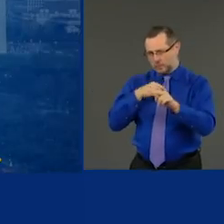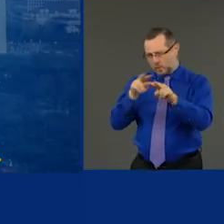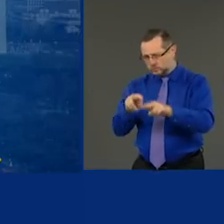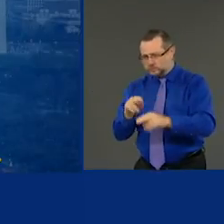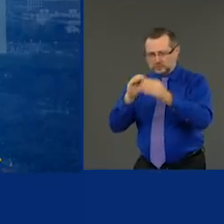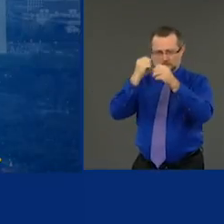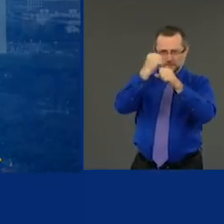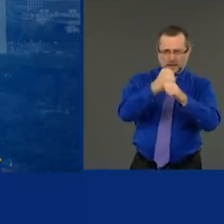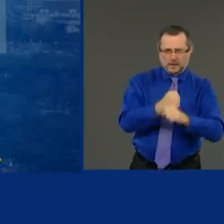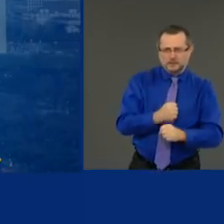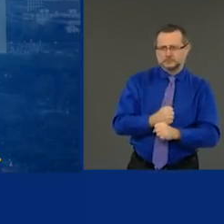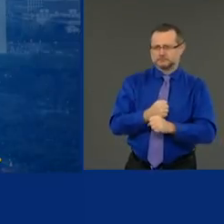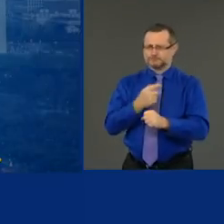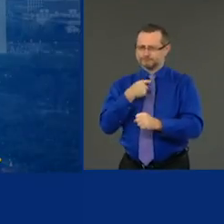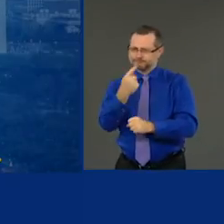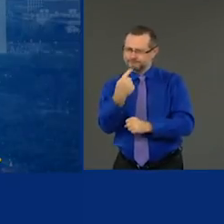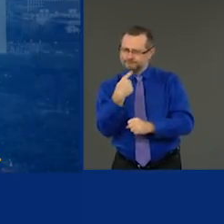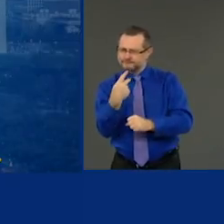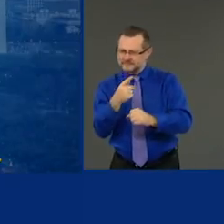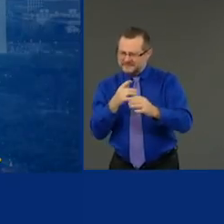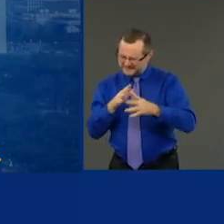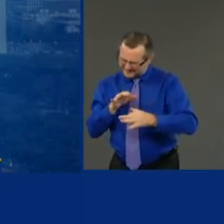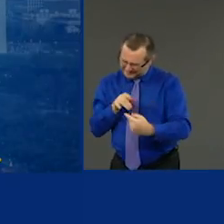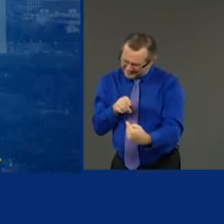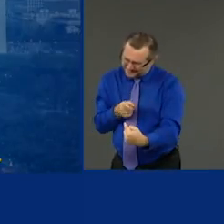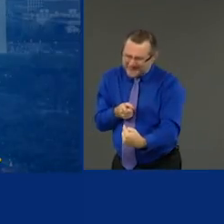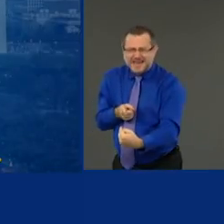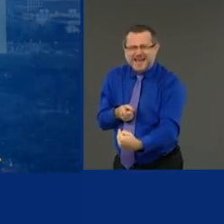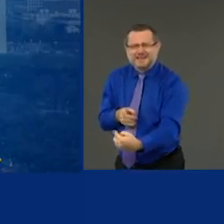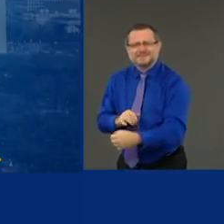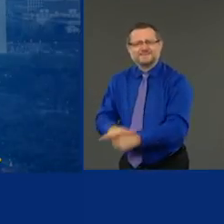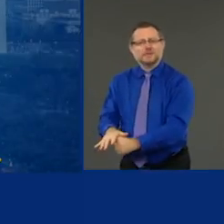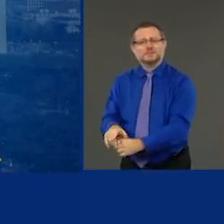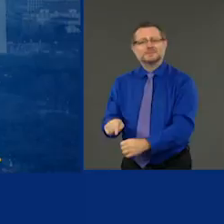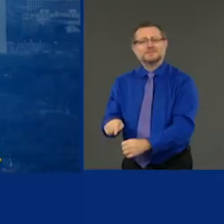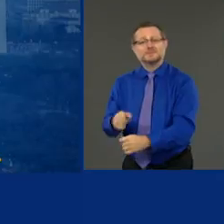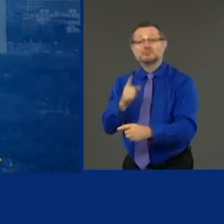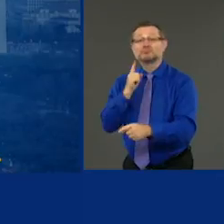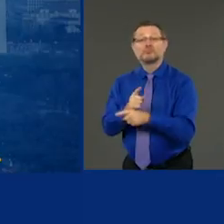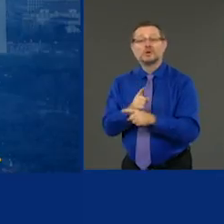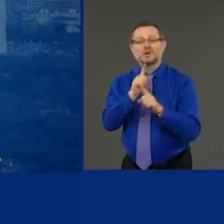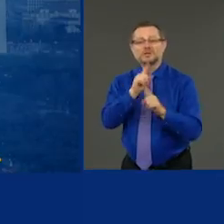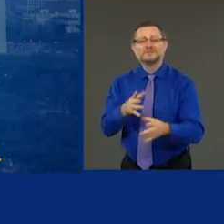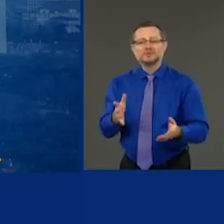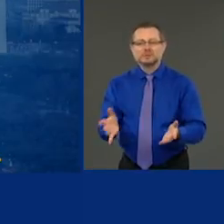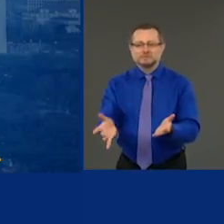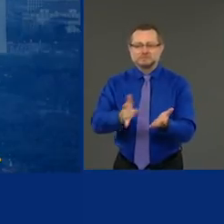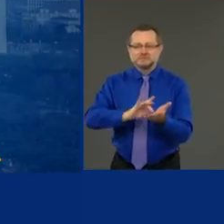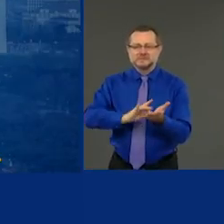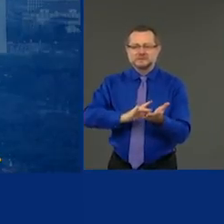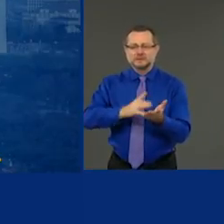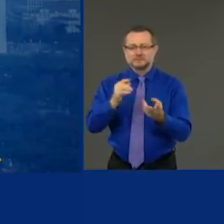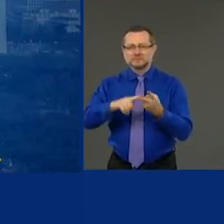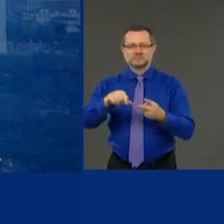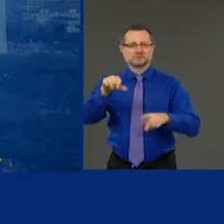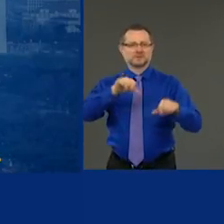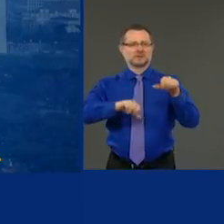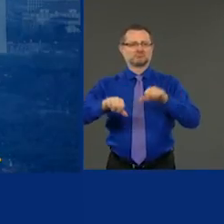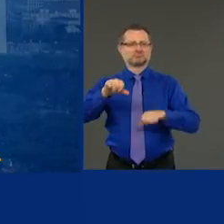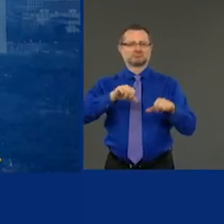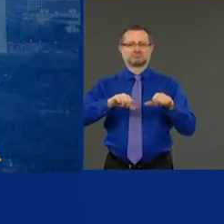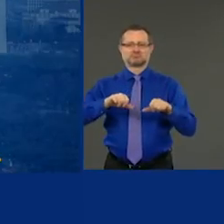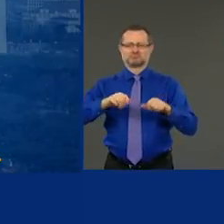a virus. The solution is medicine and science. It has nothing to do with the crazy